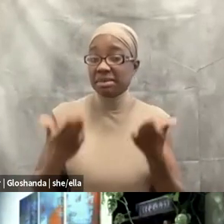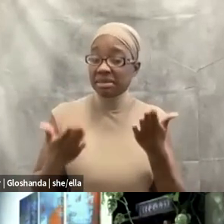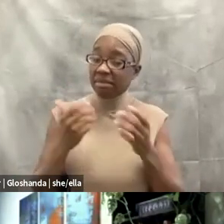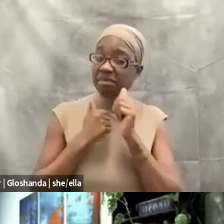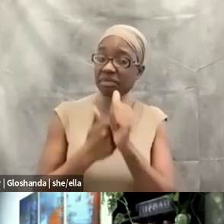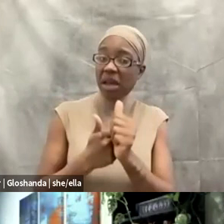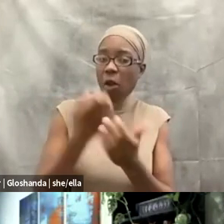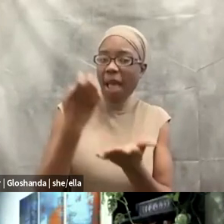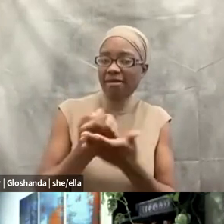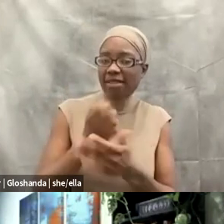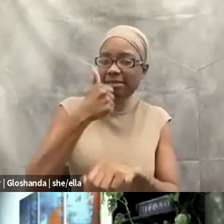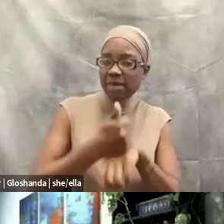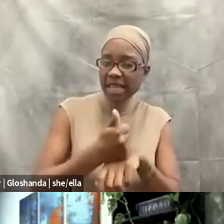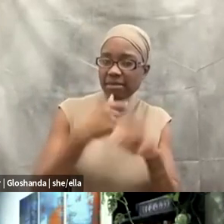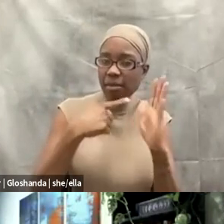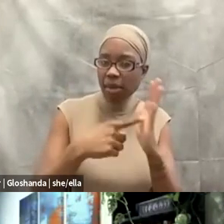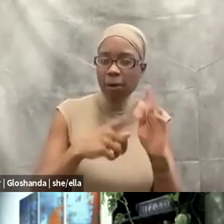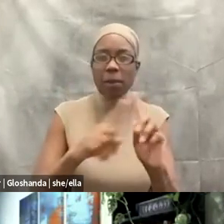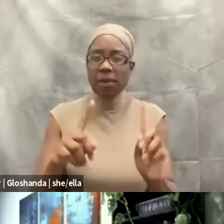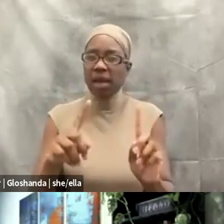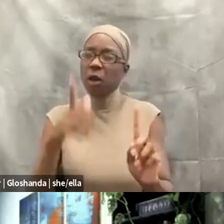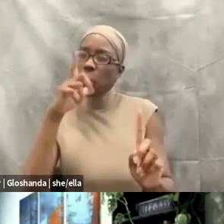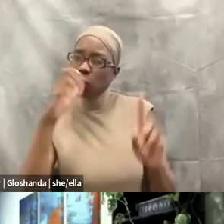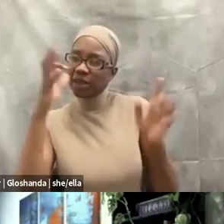and for who? So how do you navigate that?